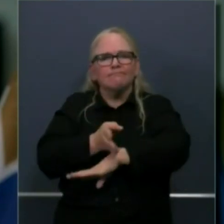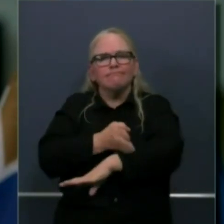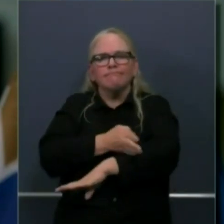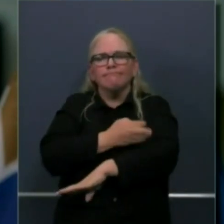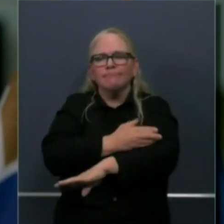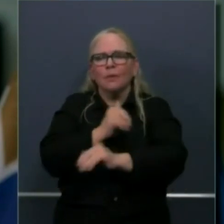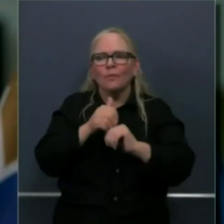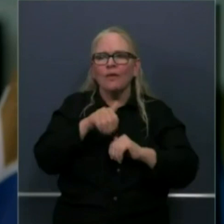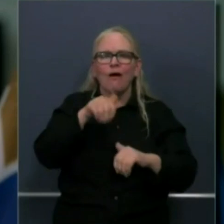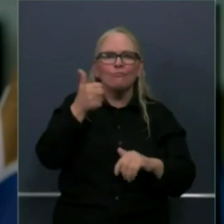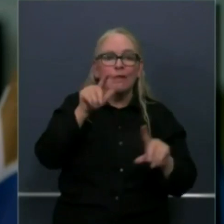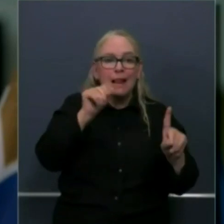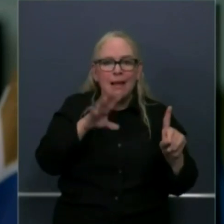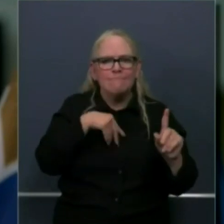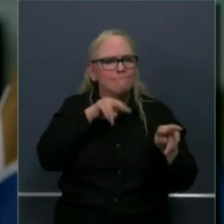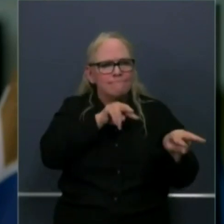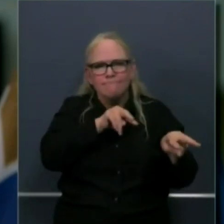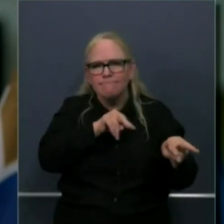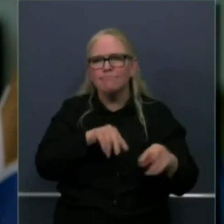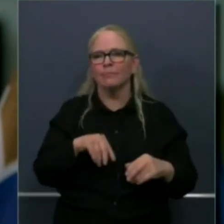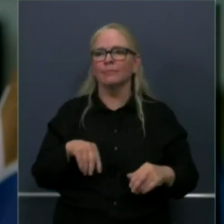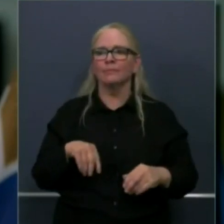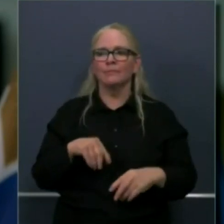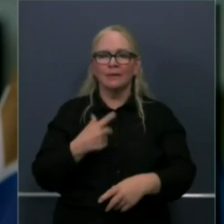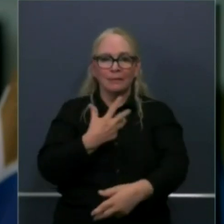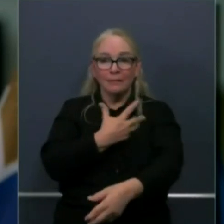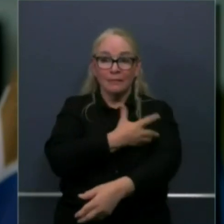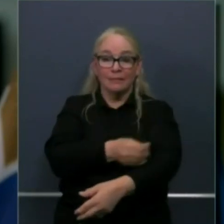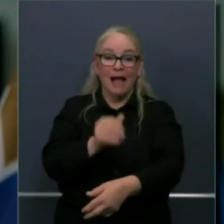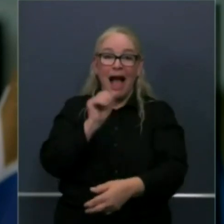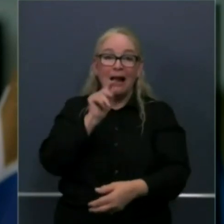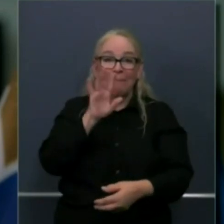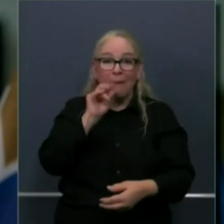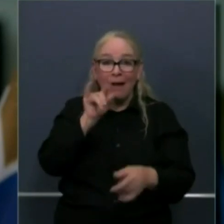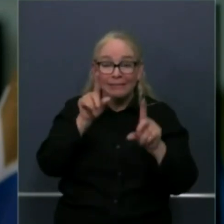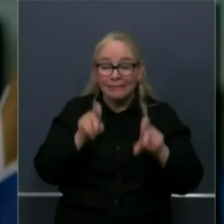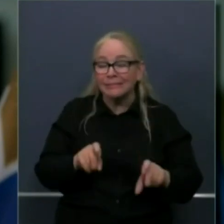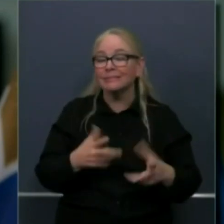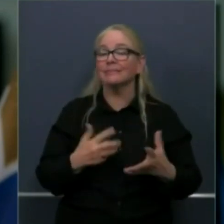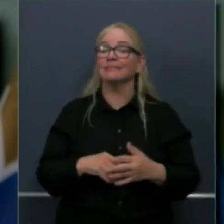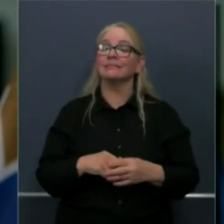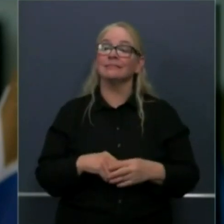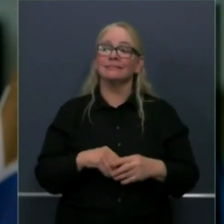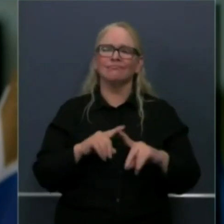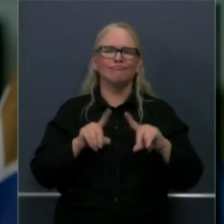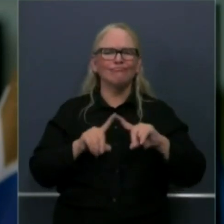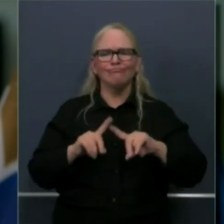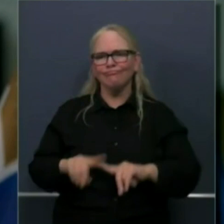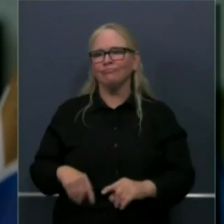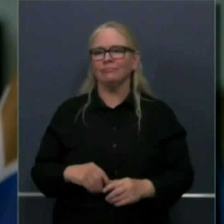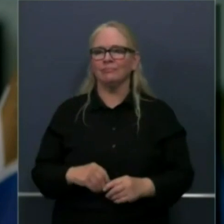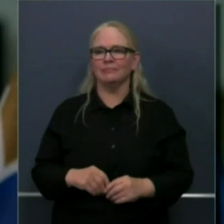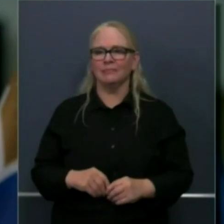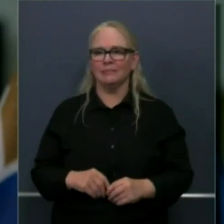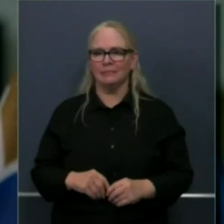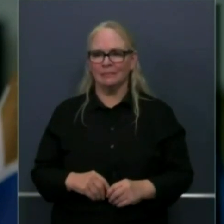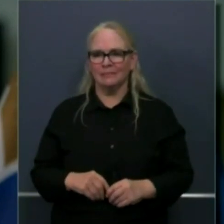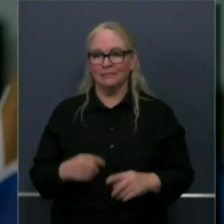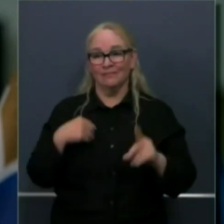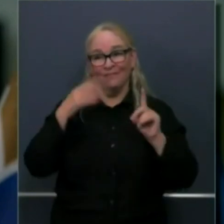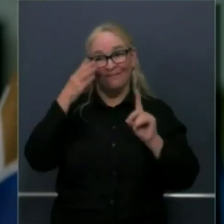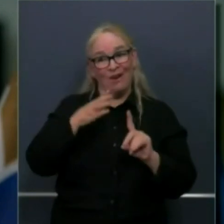on the point-of-care tests, the serology tests, these antibody tests that obviously a lot of us are focused on.